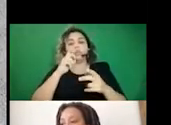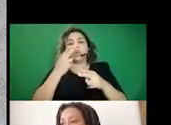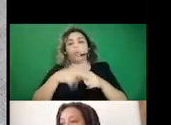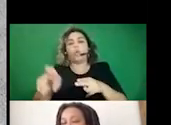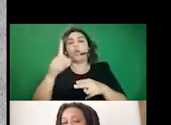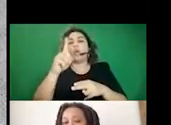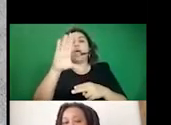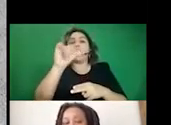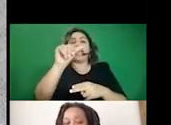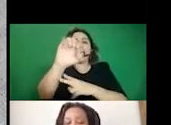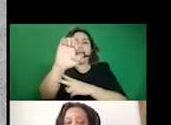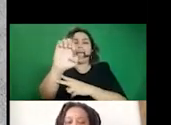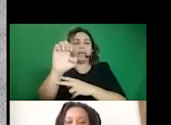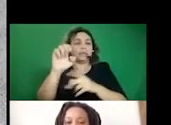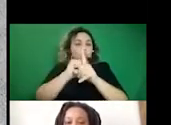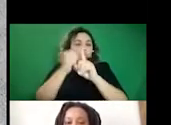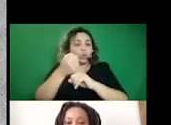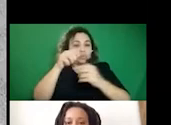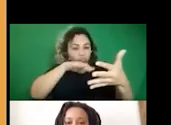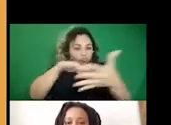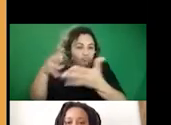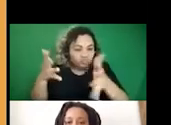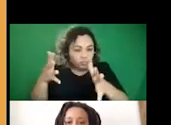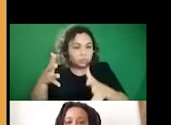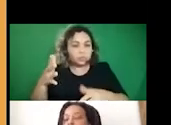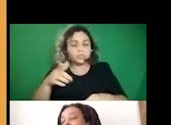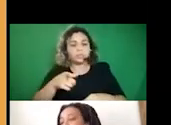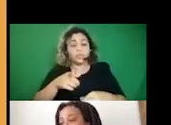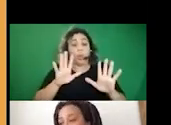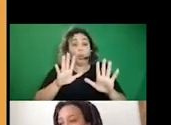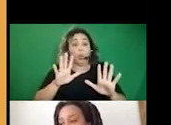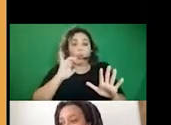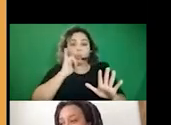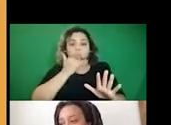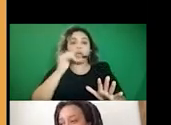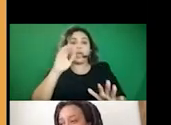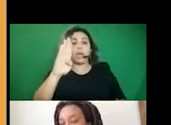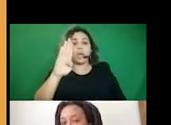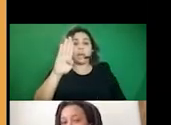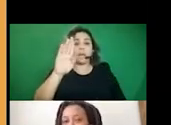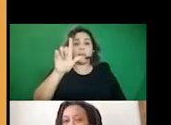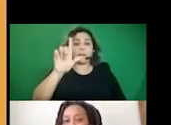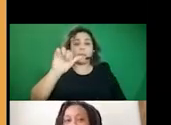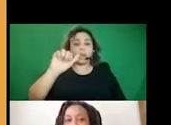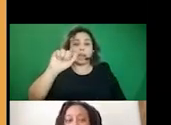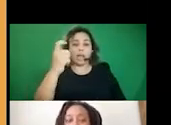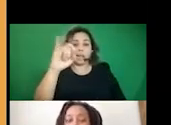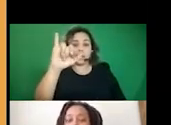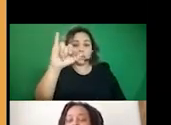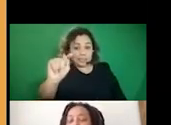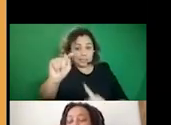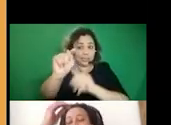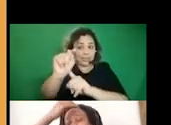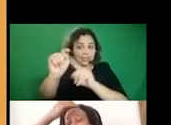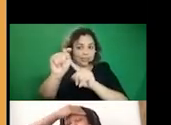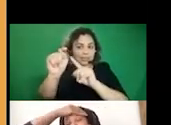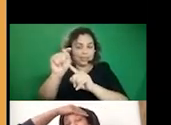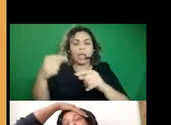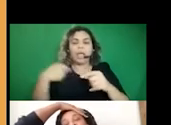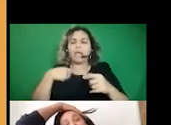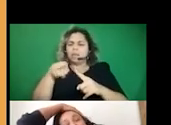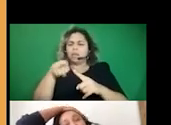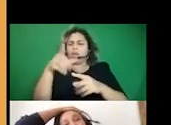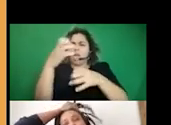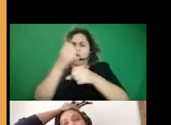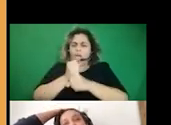study. Ooh, ooh, about Blacksit. Um, and I, I got this case study.